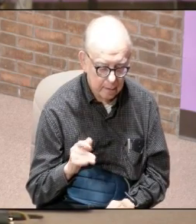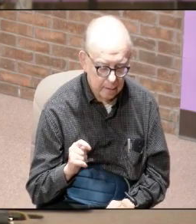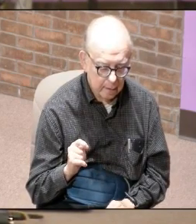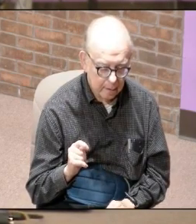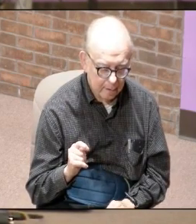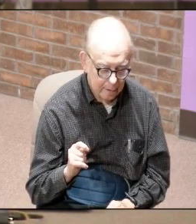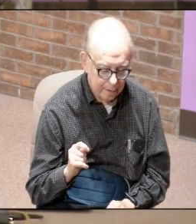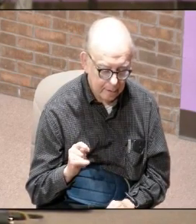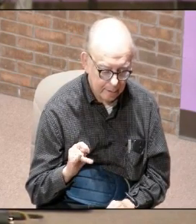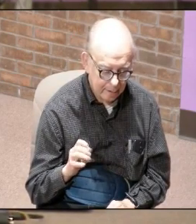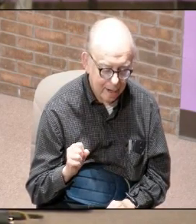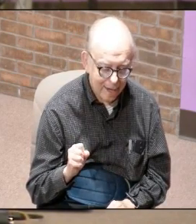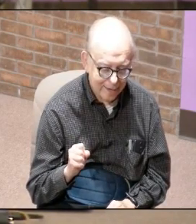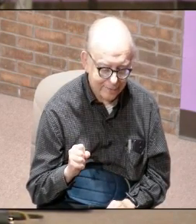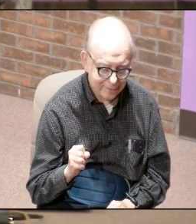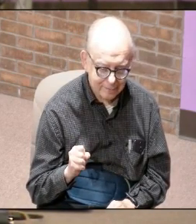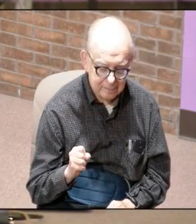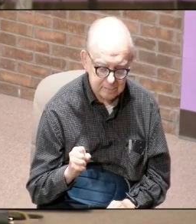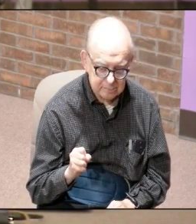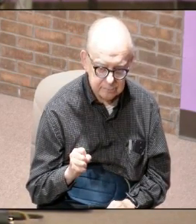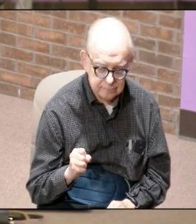-p-i-s